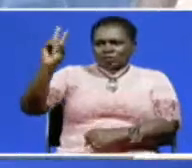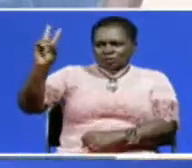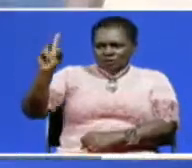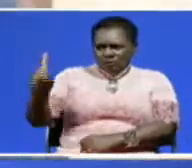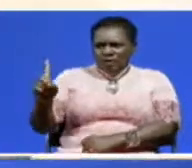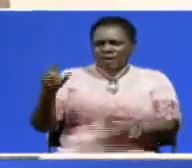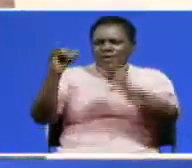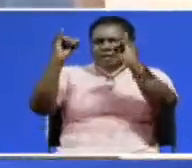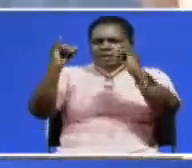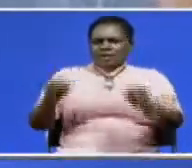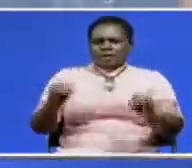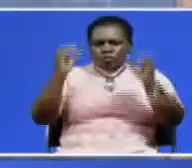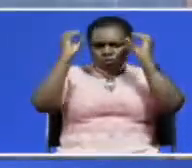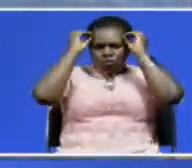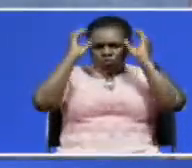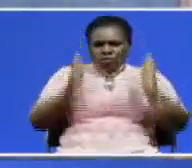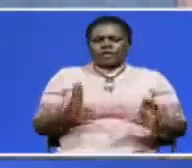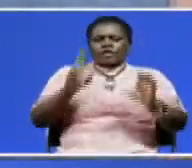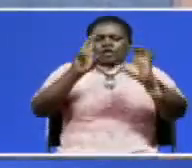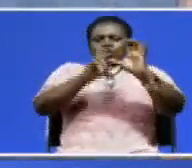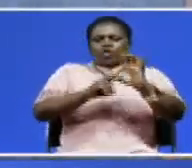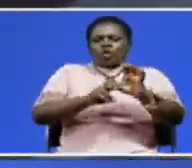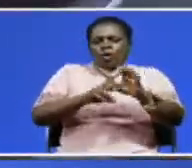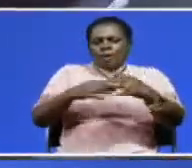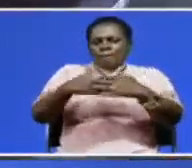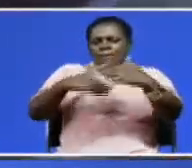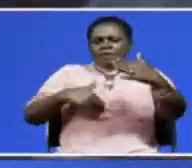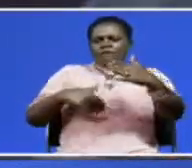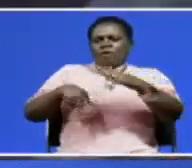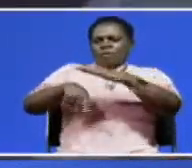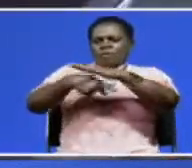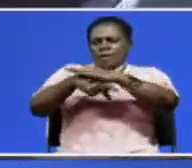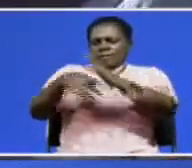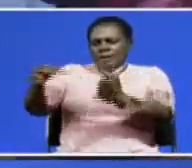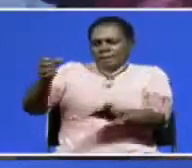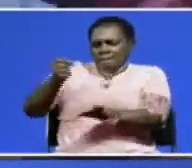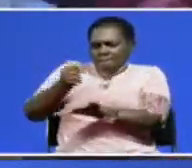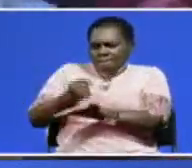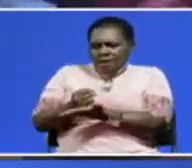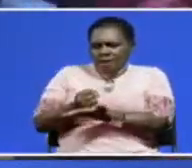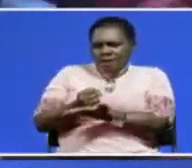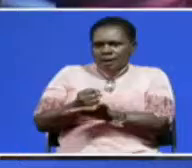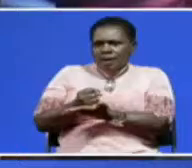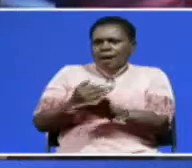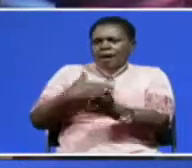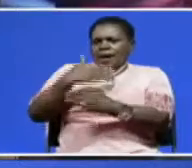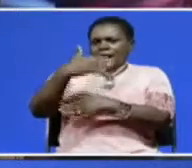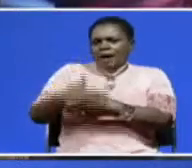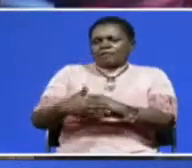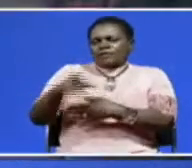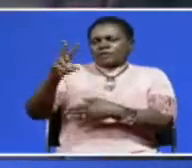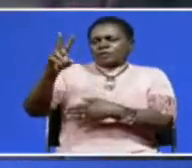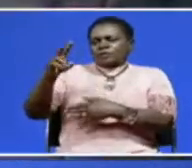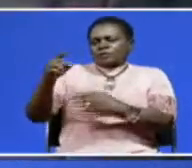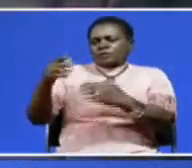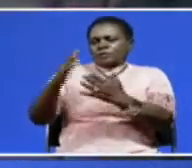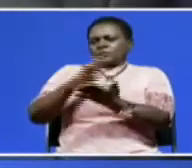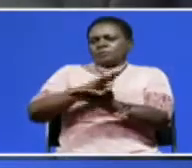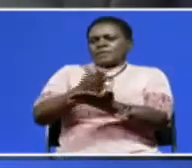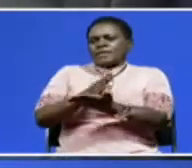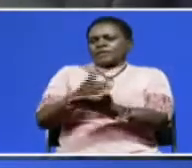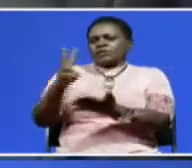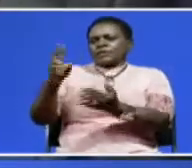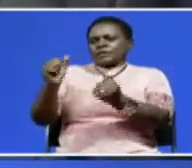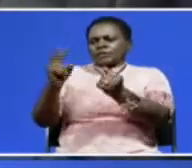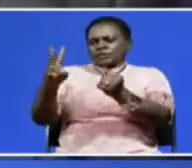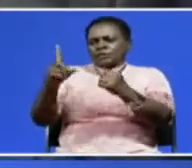New pupils, those joining pre-primary school, will be admitted past mid-2021. All four